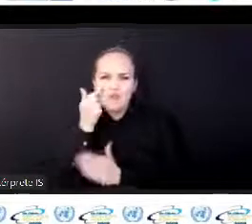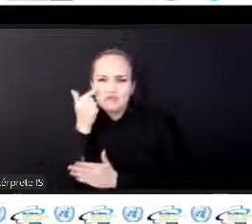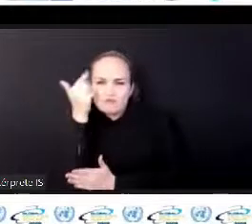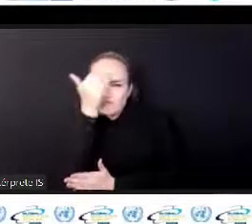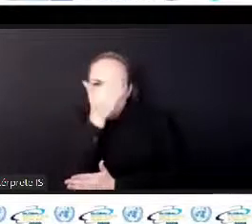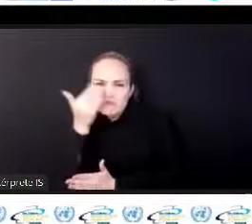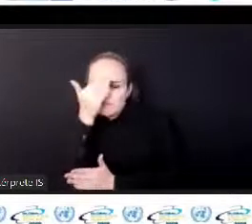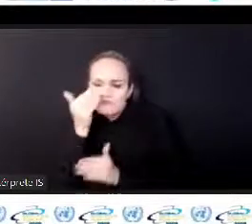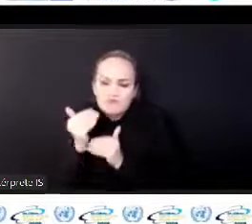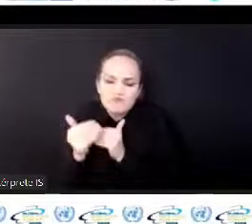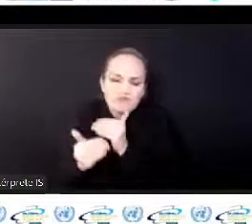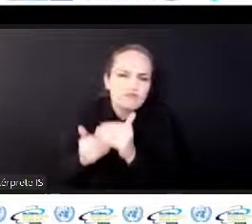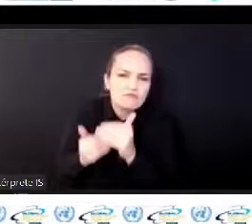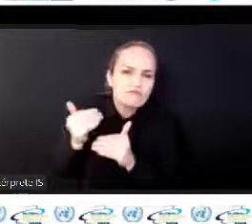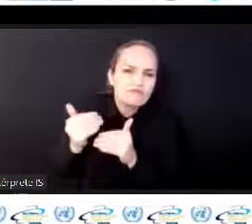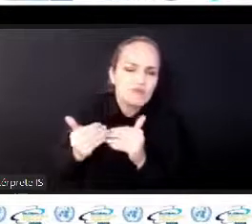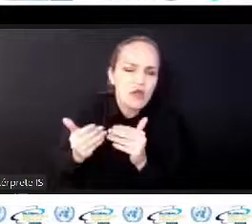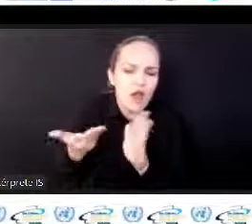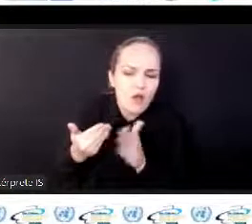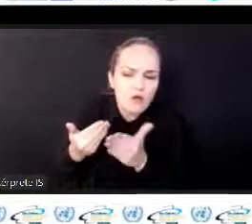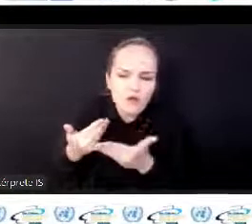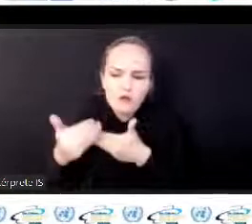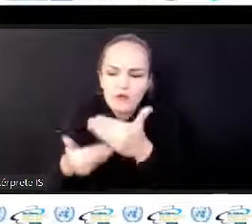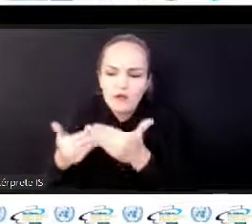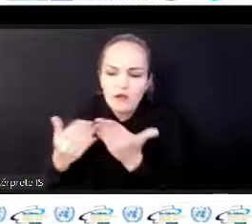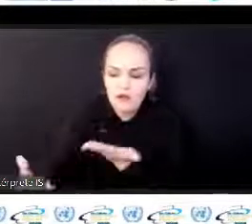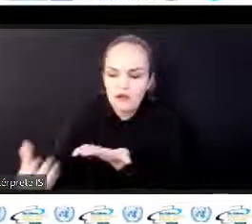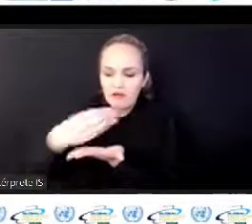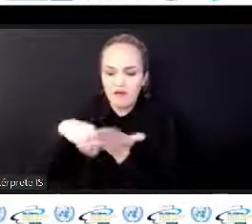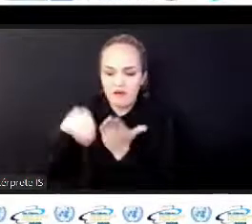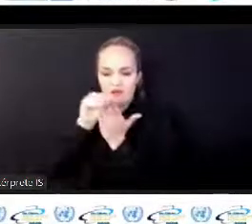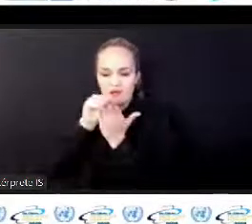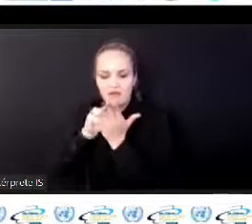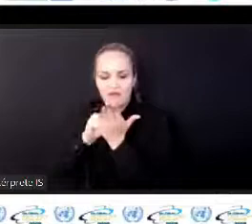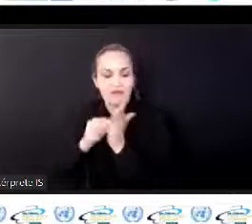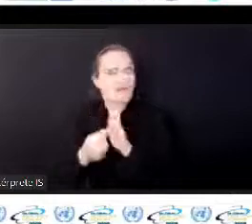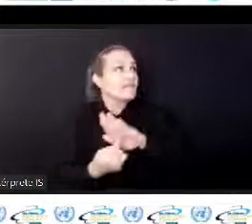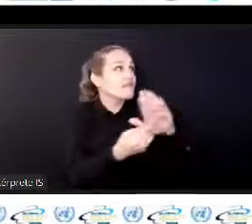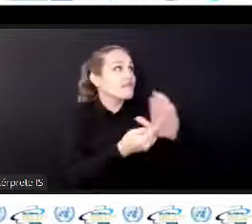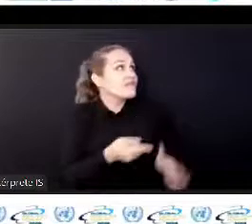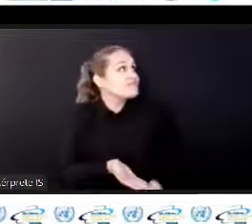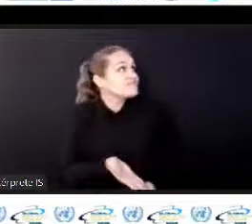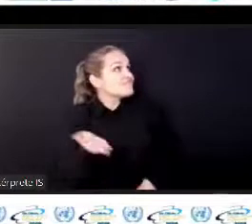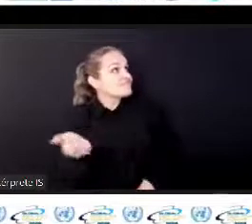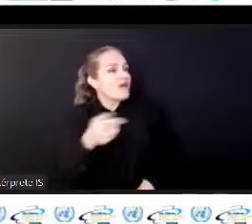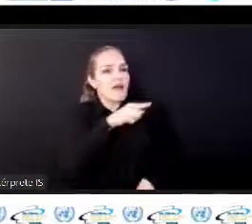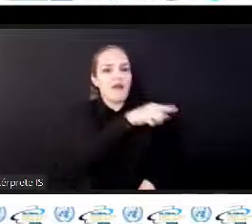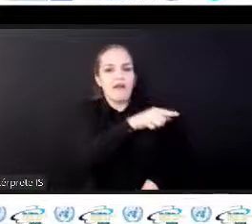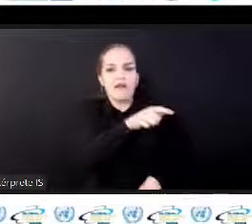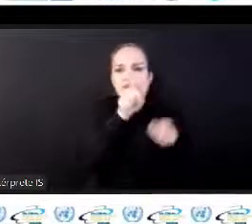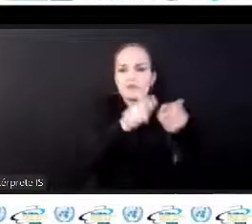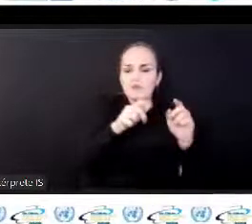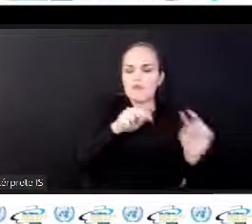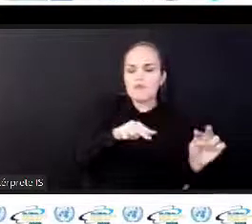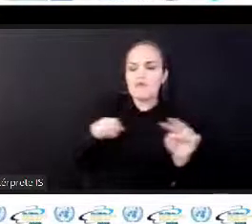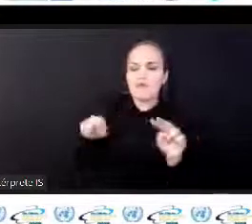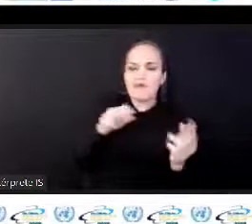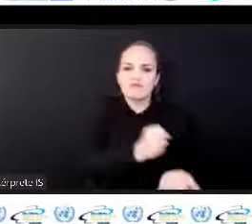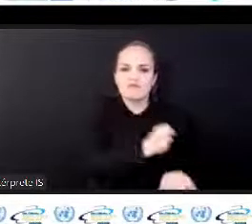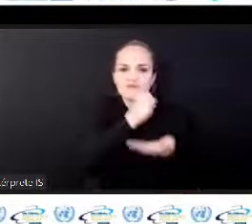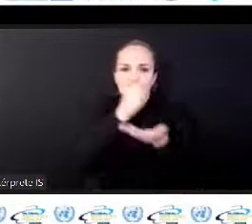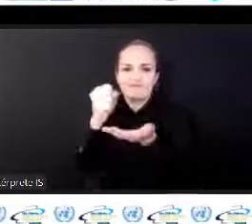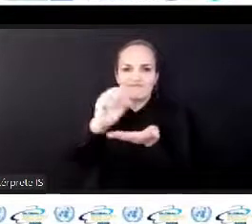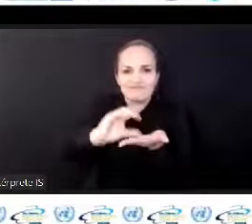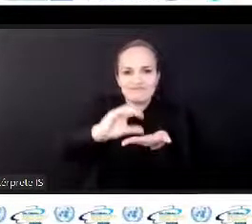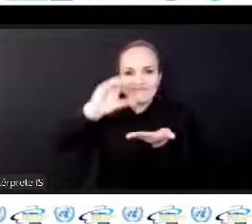creative sector, like, for example, establishing film funds. We worked with the Kenyan Film Commission on this idea already. We need to